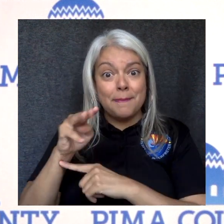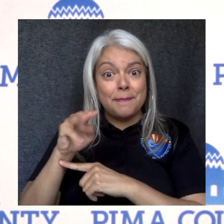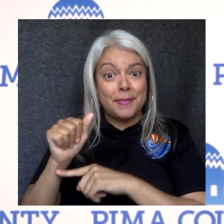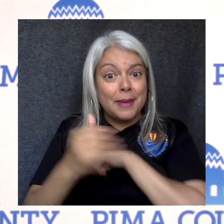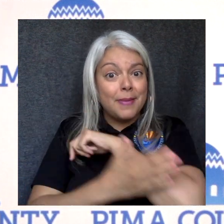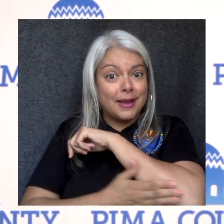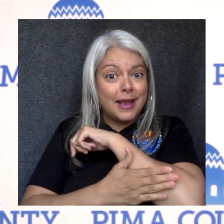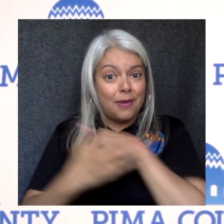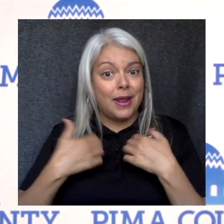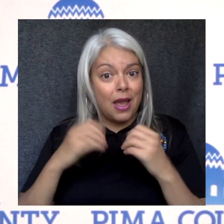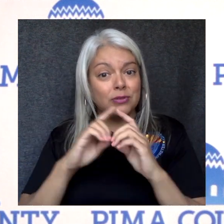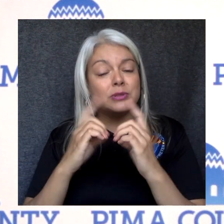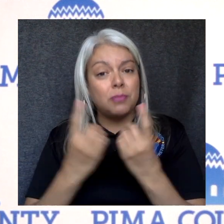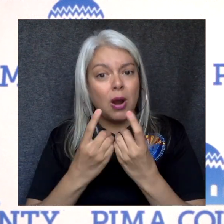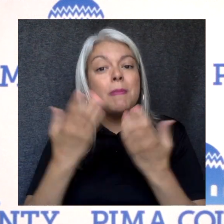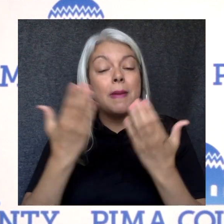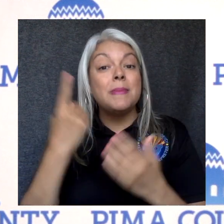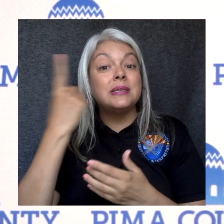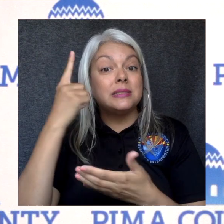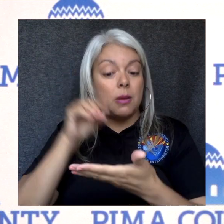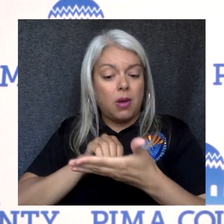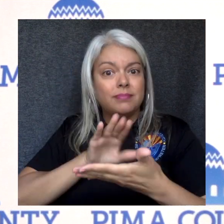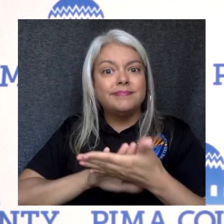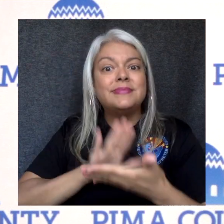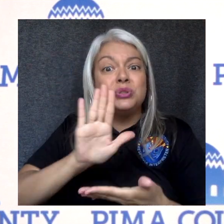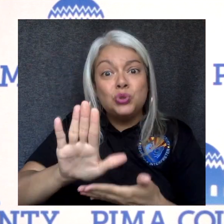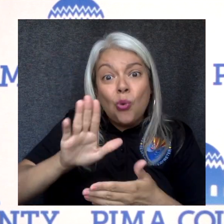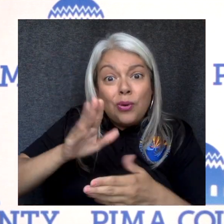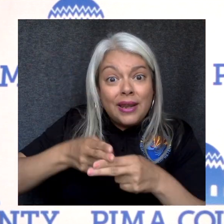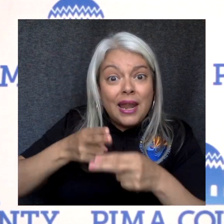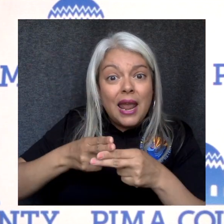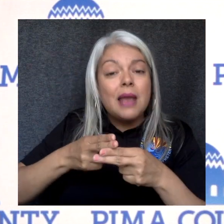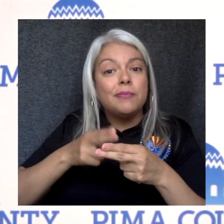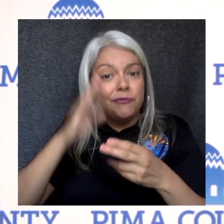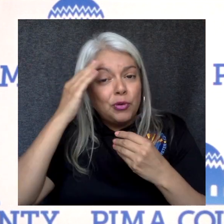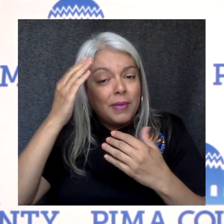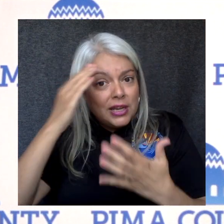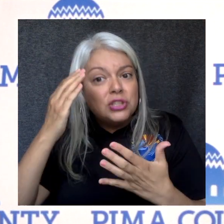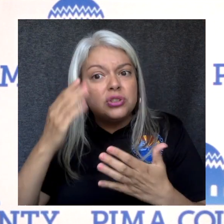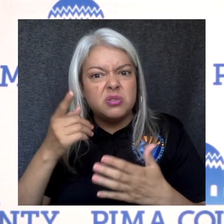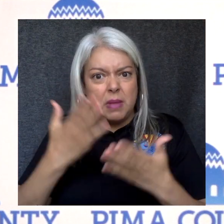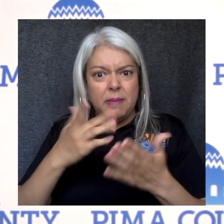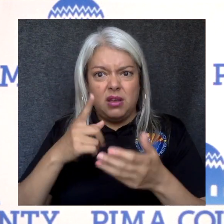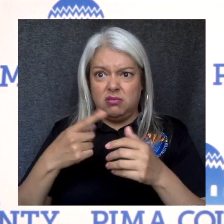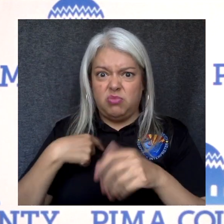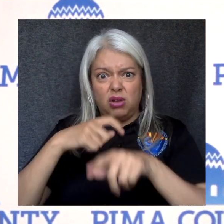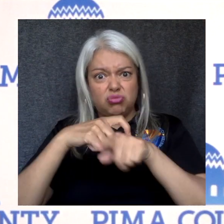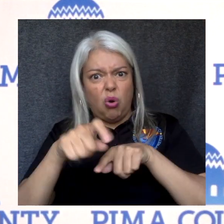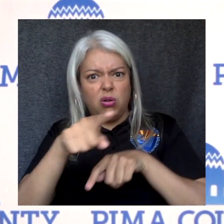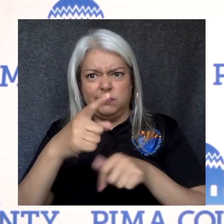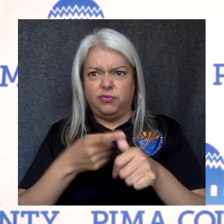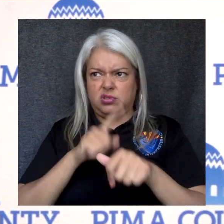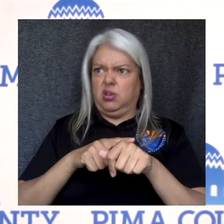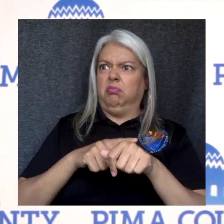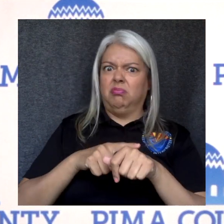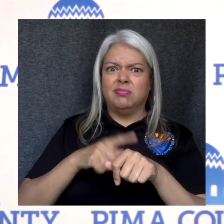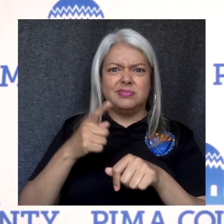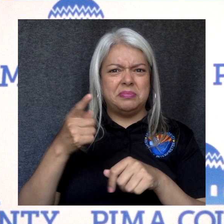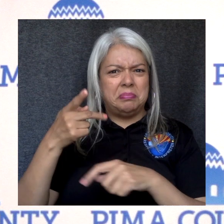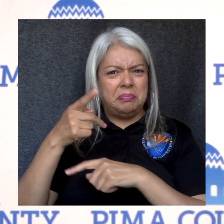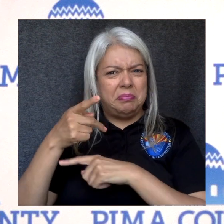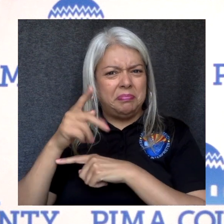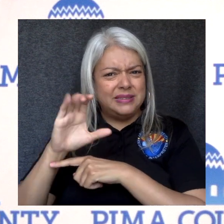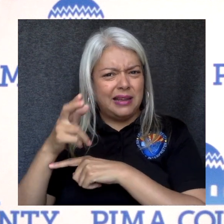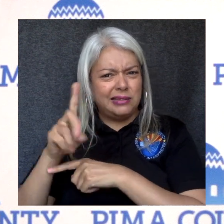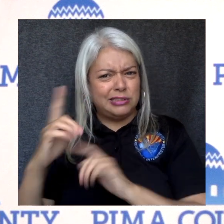have been identified by a trade, by your case. This may be for many of you the first contact you've ever had with the Pima County Health Department.